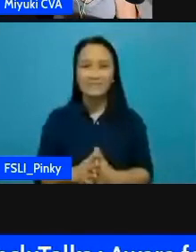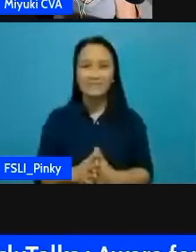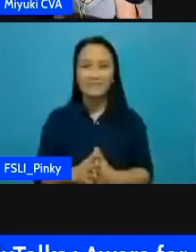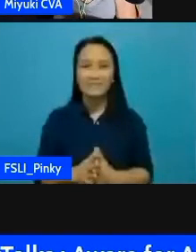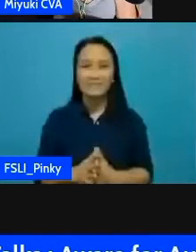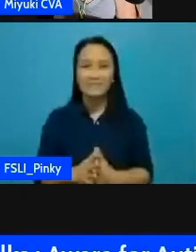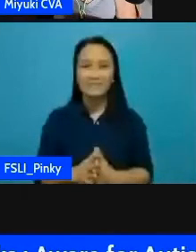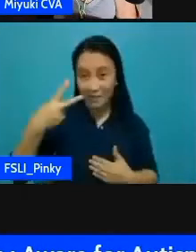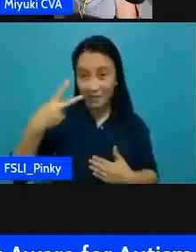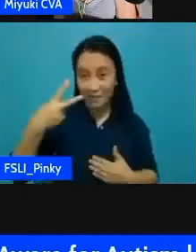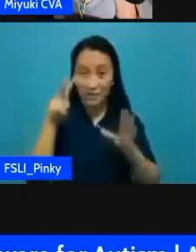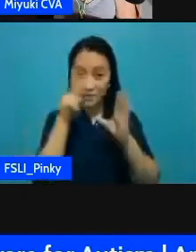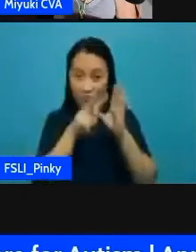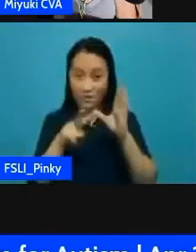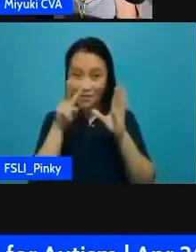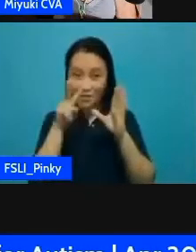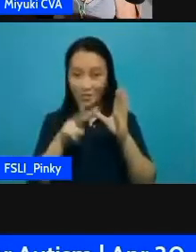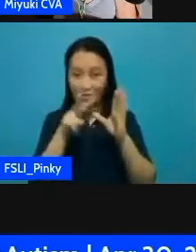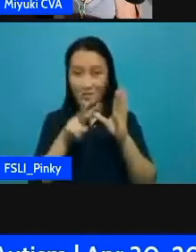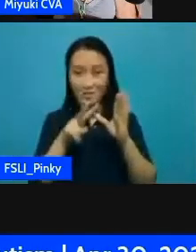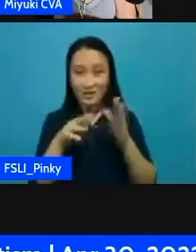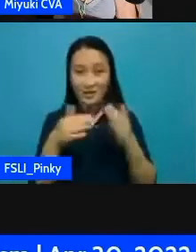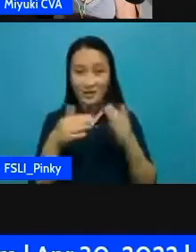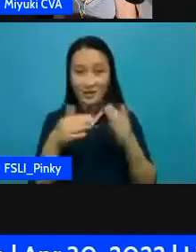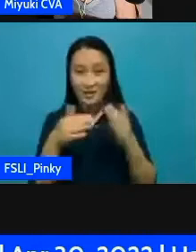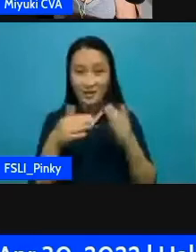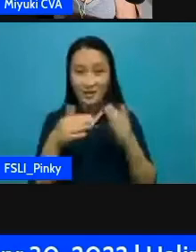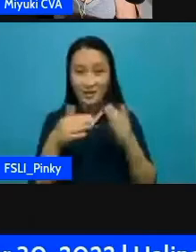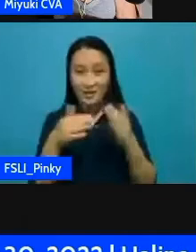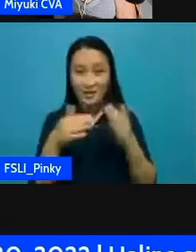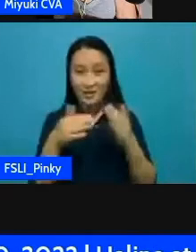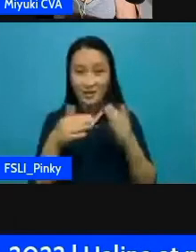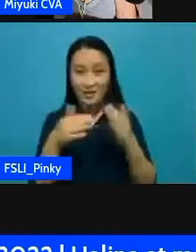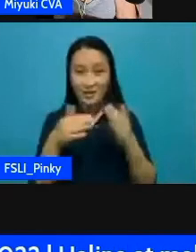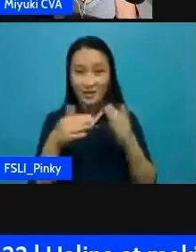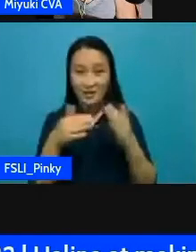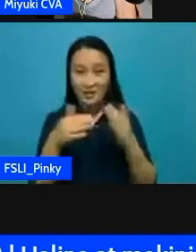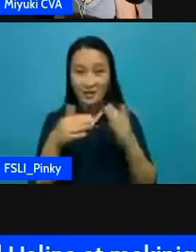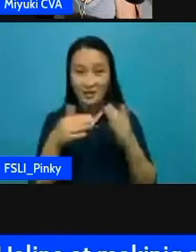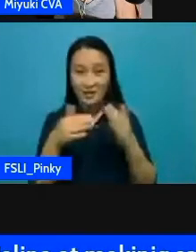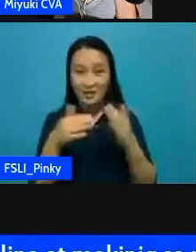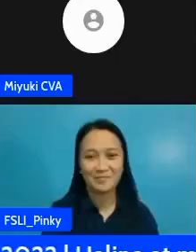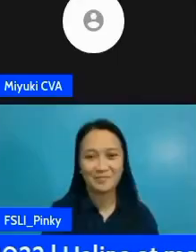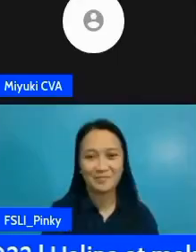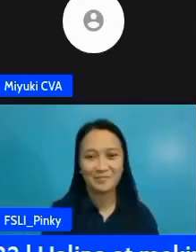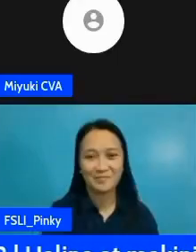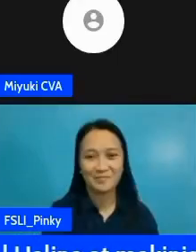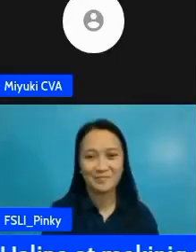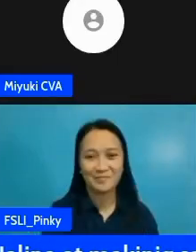is that they do have a second video so before we move on let's look at it first